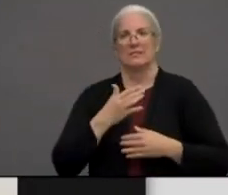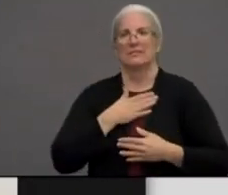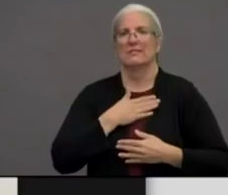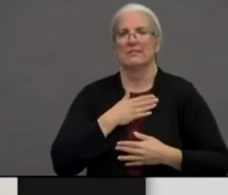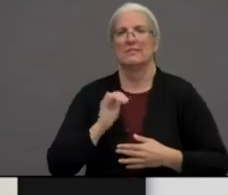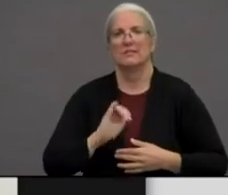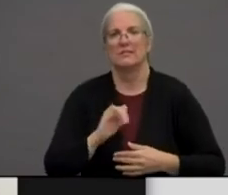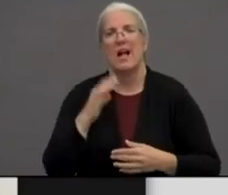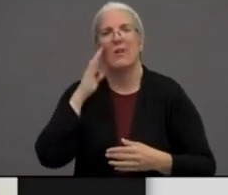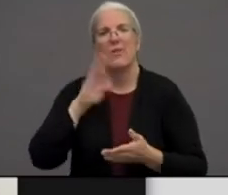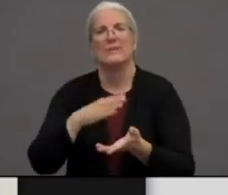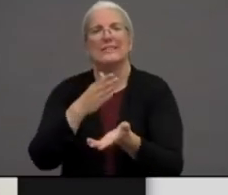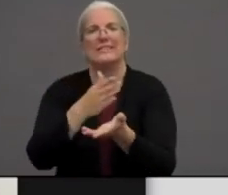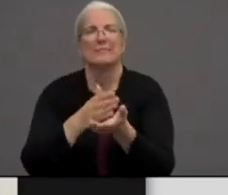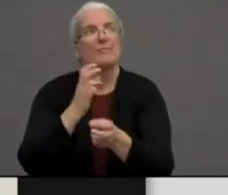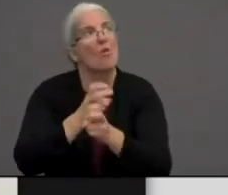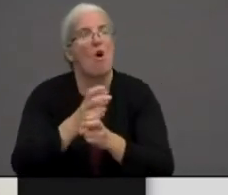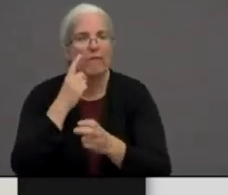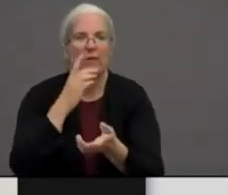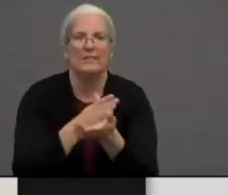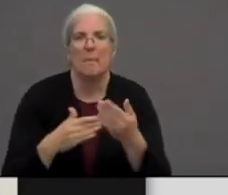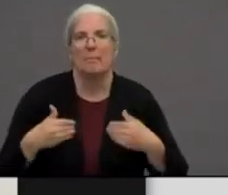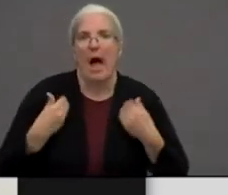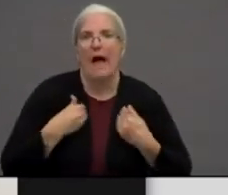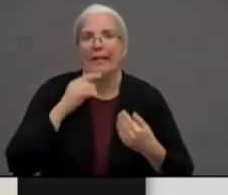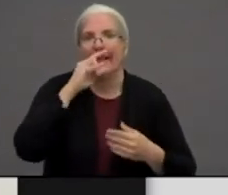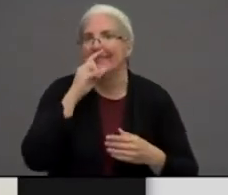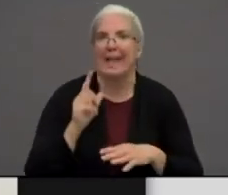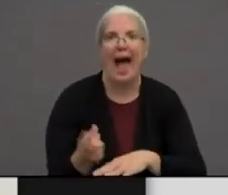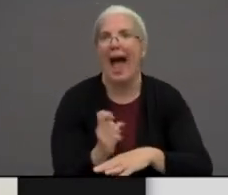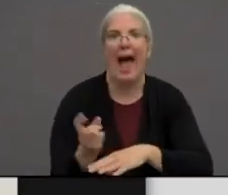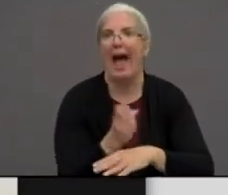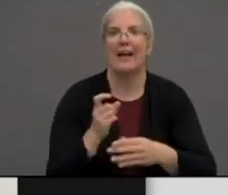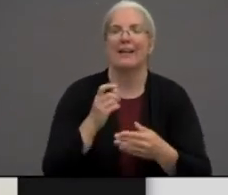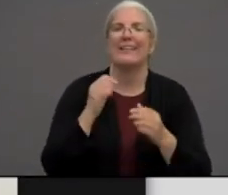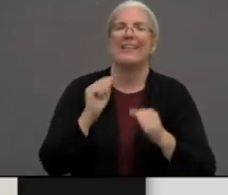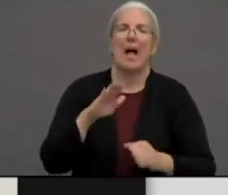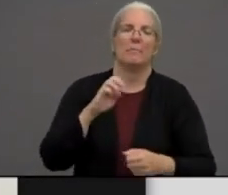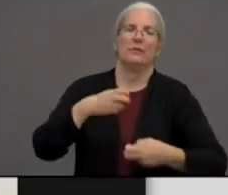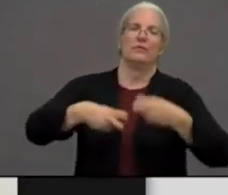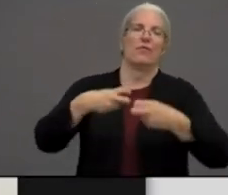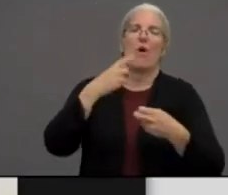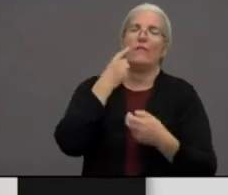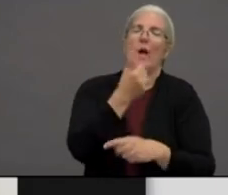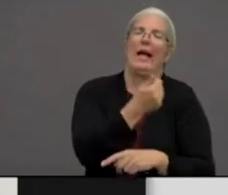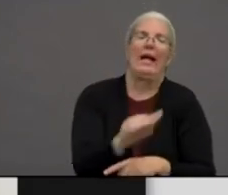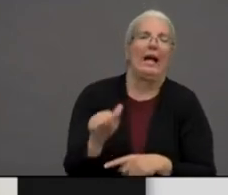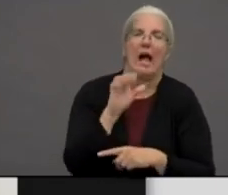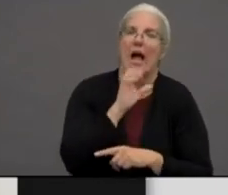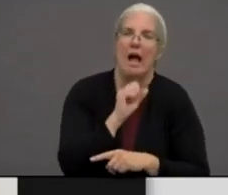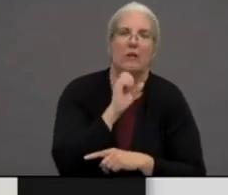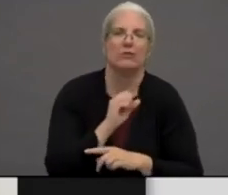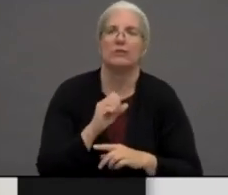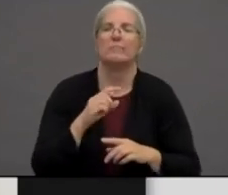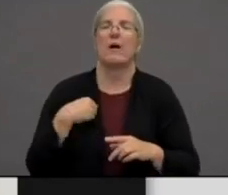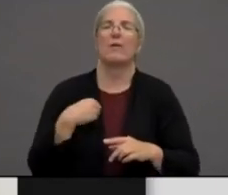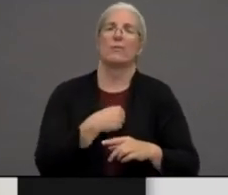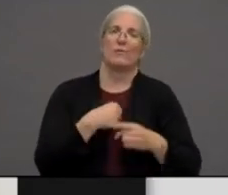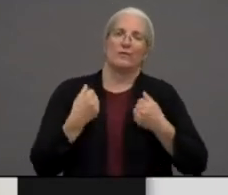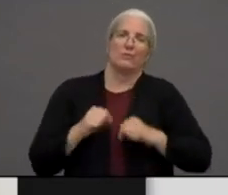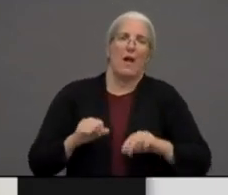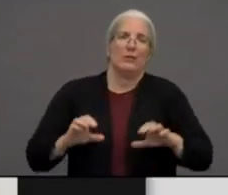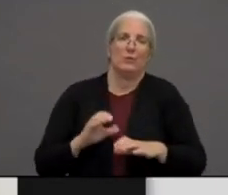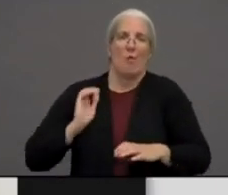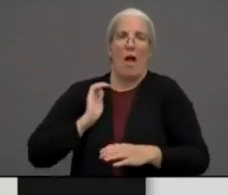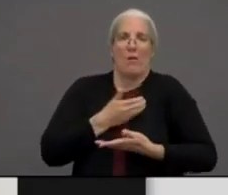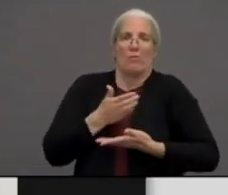some of the younger kids. And it can be difficult for actually any kid. But I'm trying to do my part to have the kids